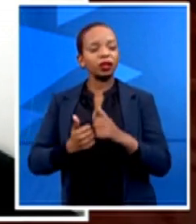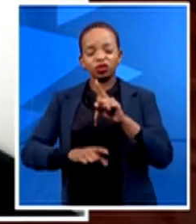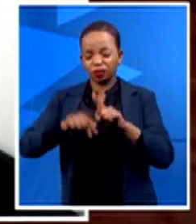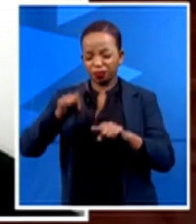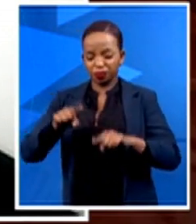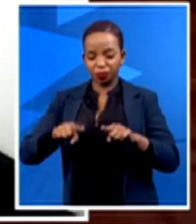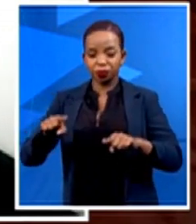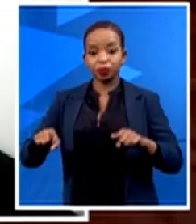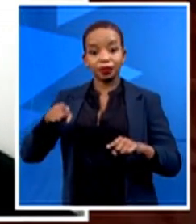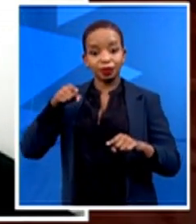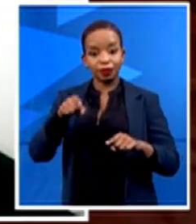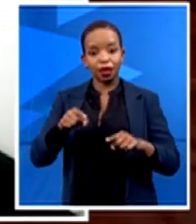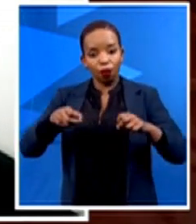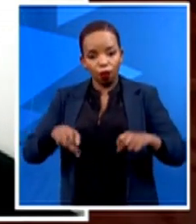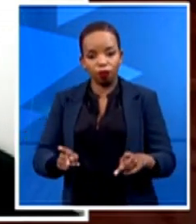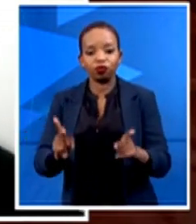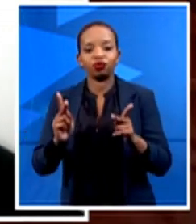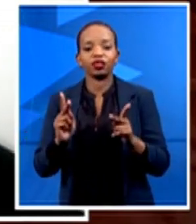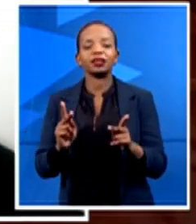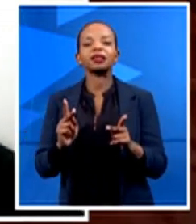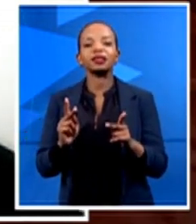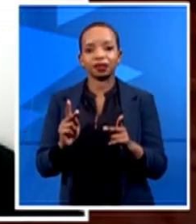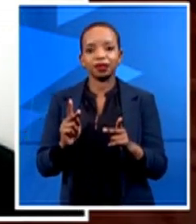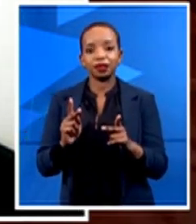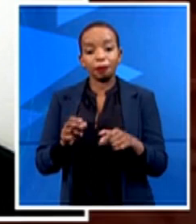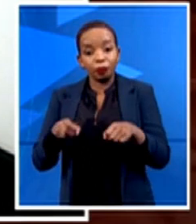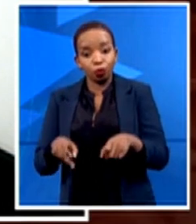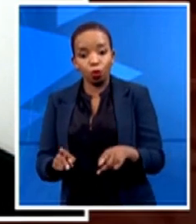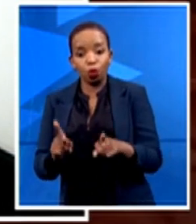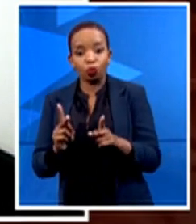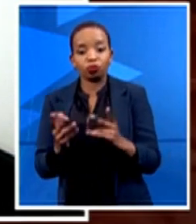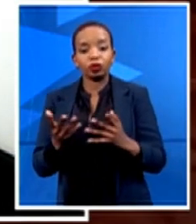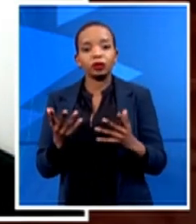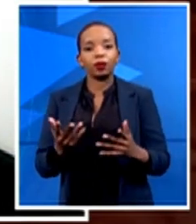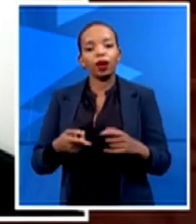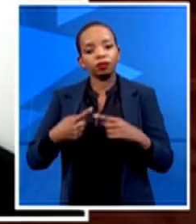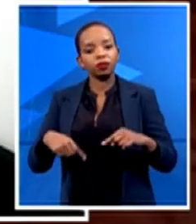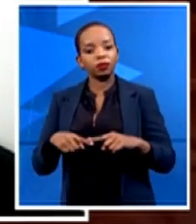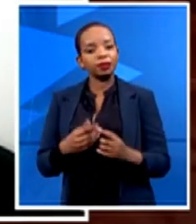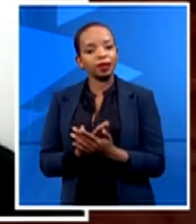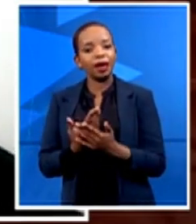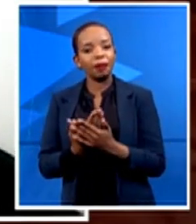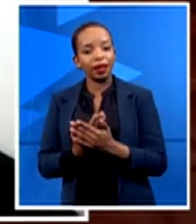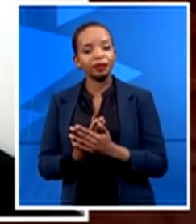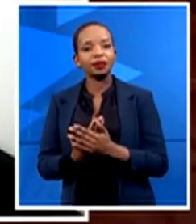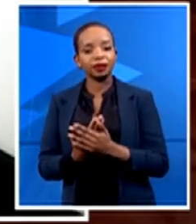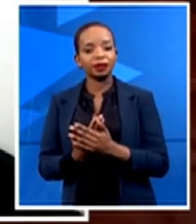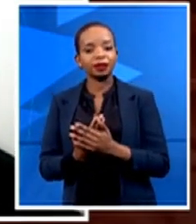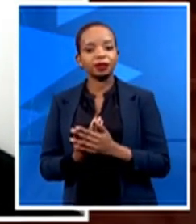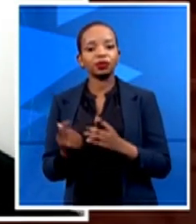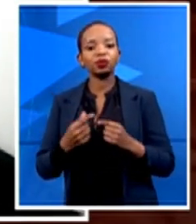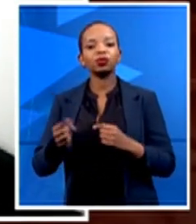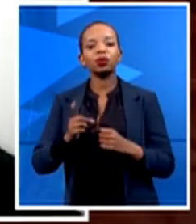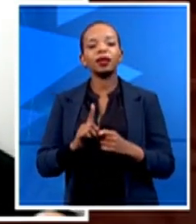lies in our ability to bring in technology and set up the